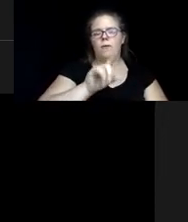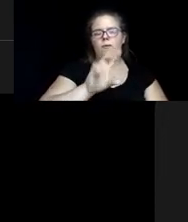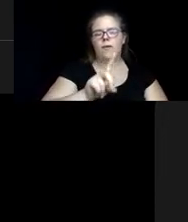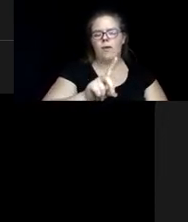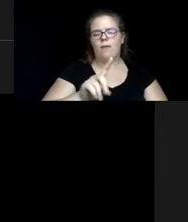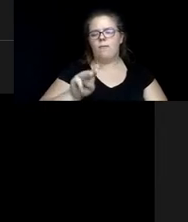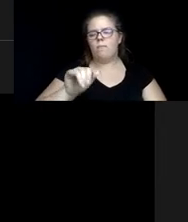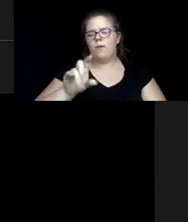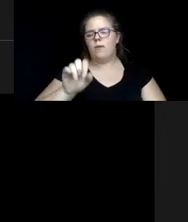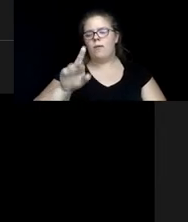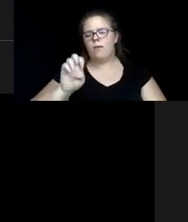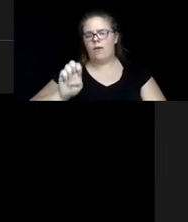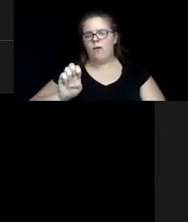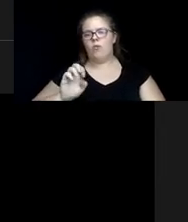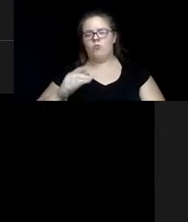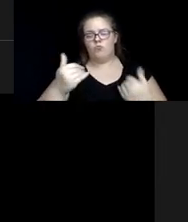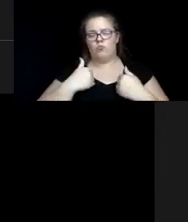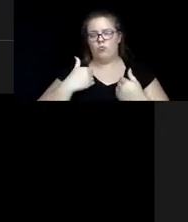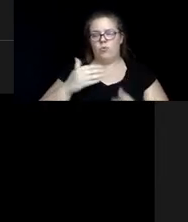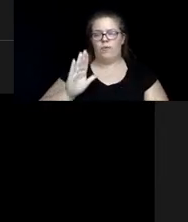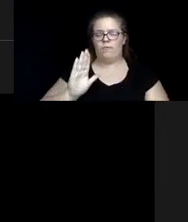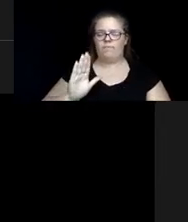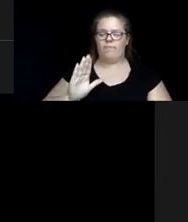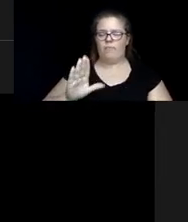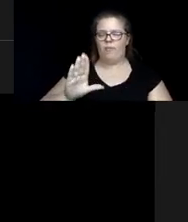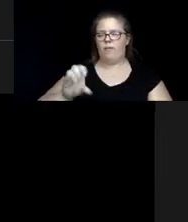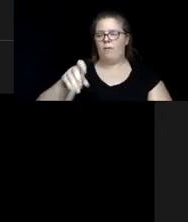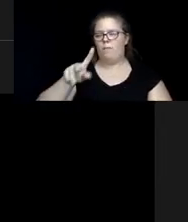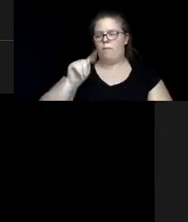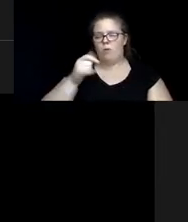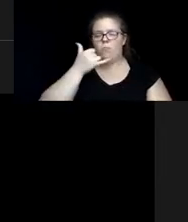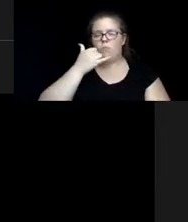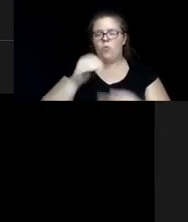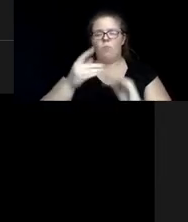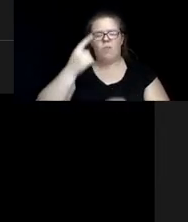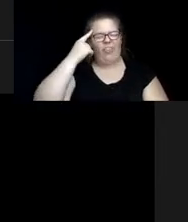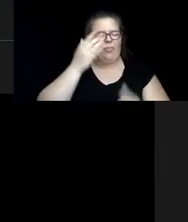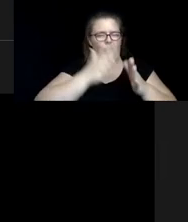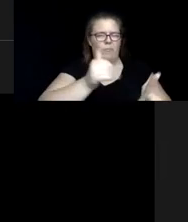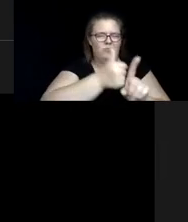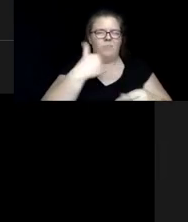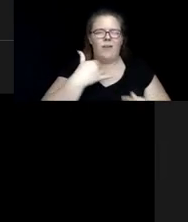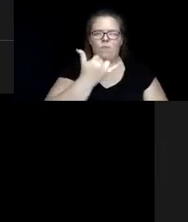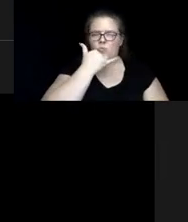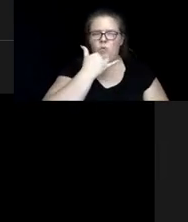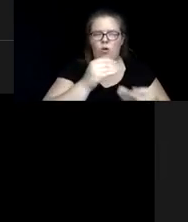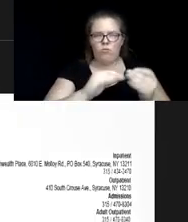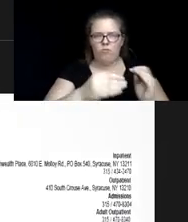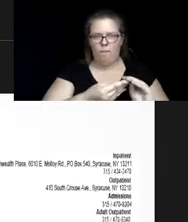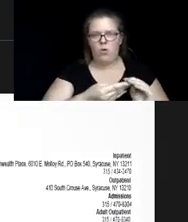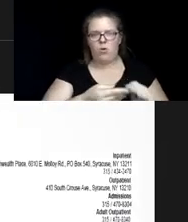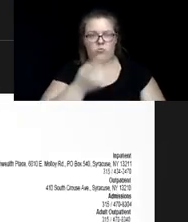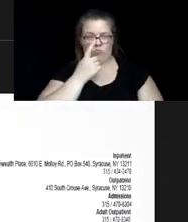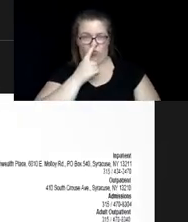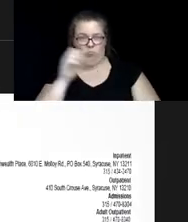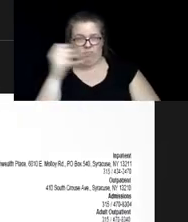And do you have their phone number? And you just, they had, I think they had a wrong number. So if you want to answer the question and then give them the correct phone